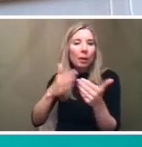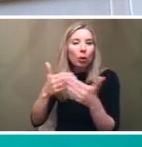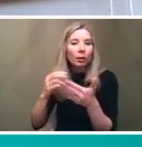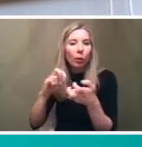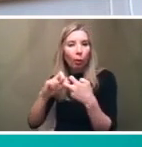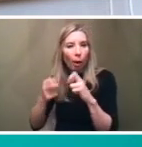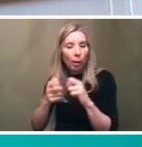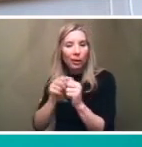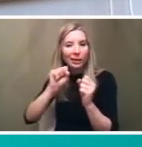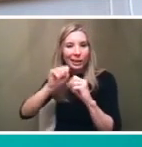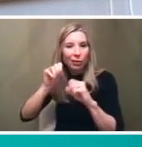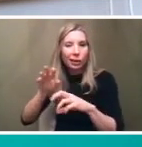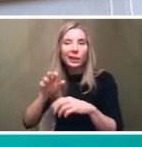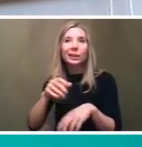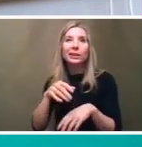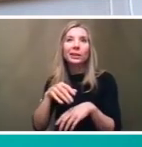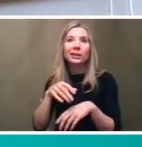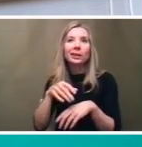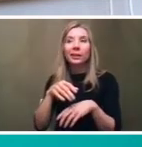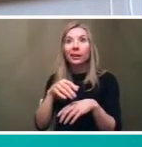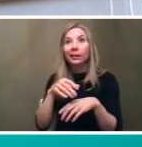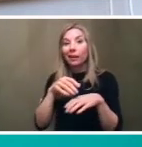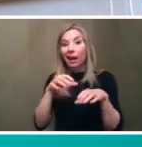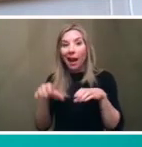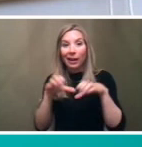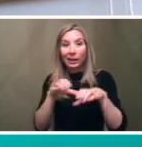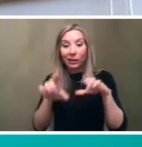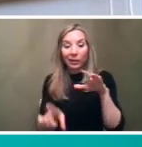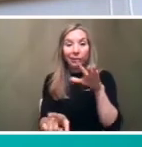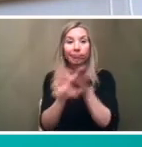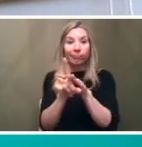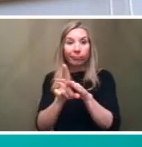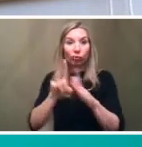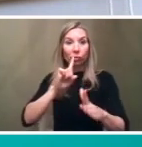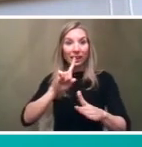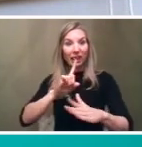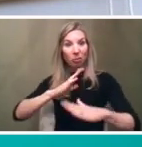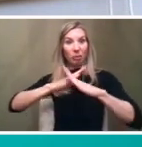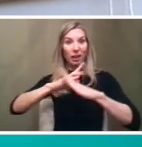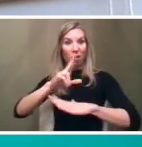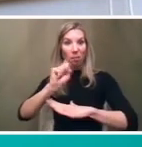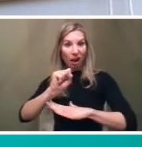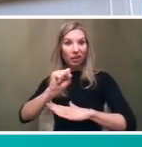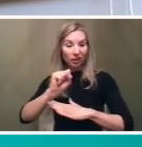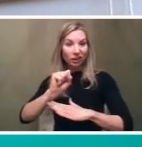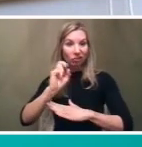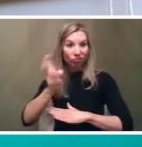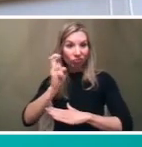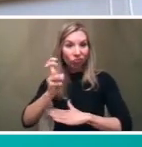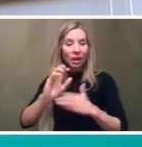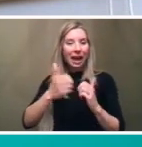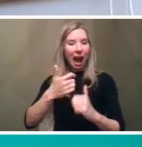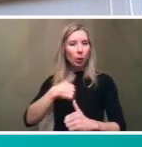activities that happen that impede uh impede buses so how do we want the